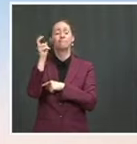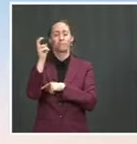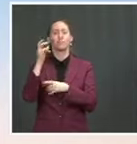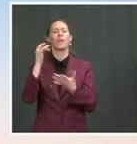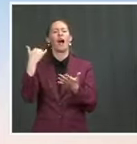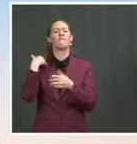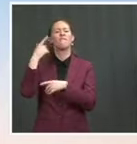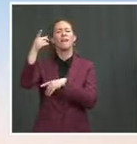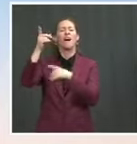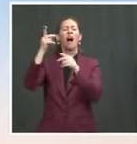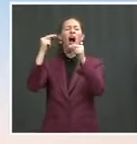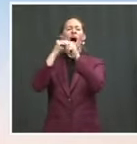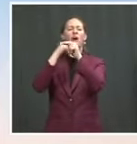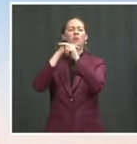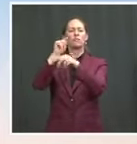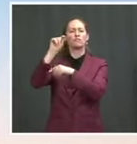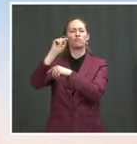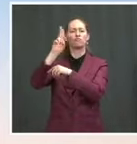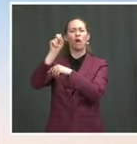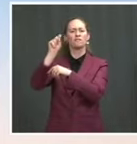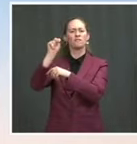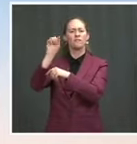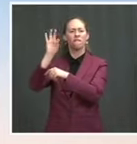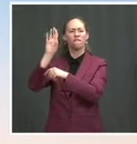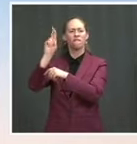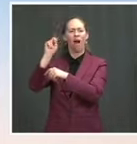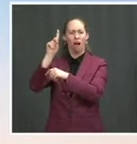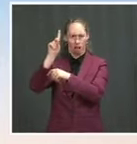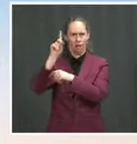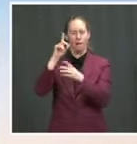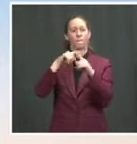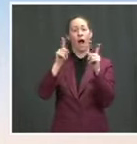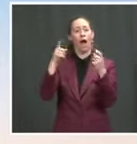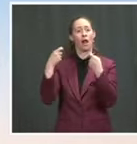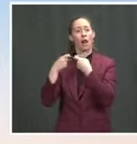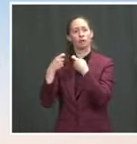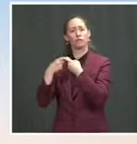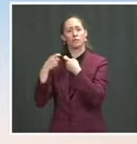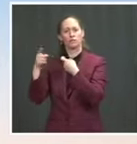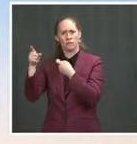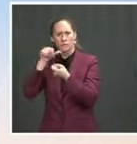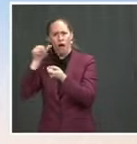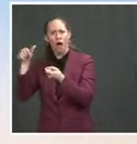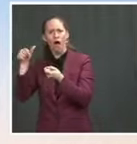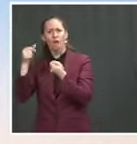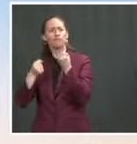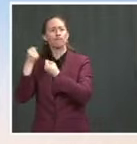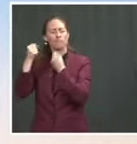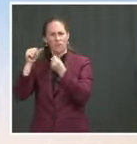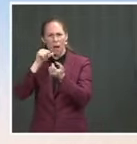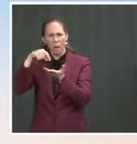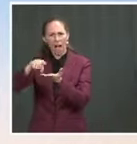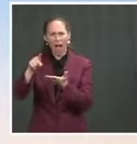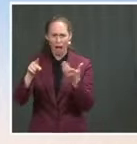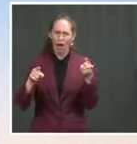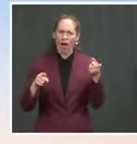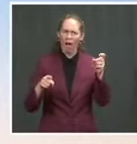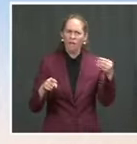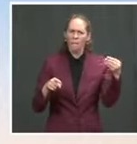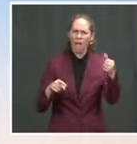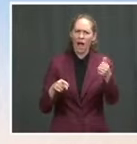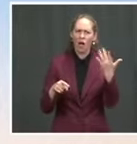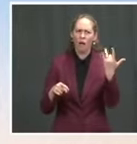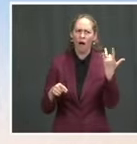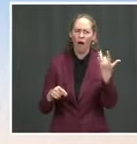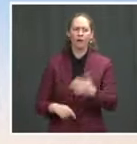vehicles drive on the same roads, they don't pay that tax. Why not? Well, first, I would say the president wants to grow the electric vehicle industry, wants more